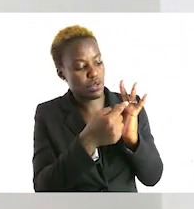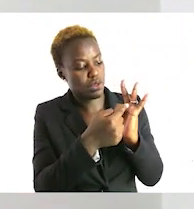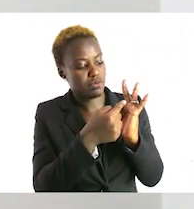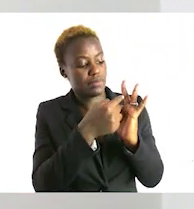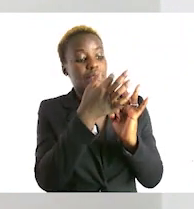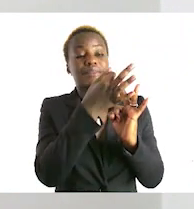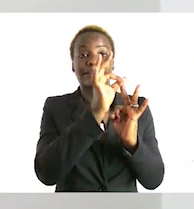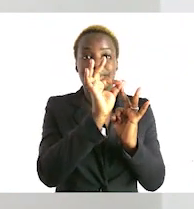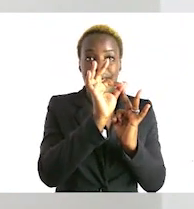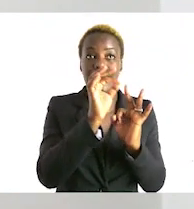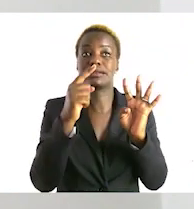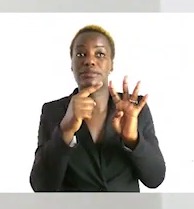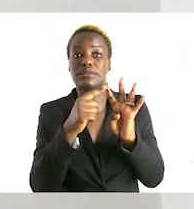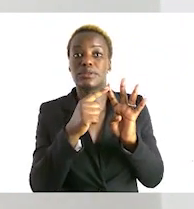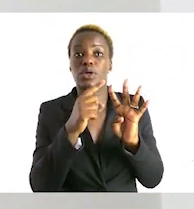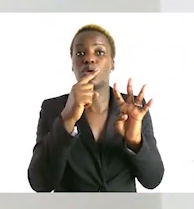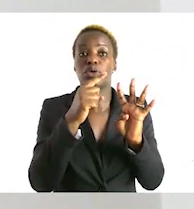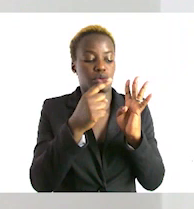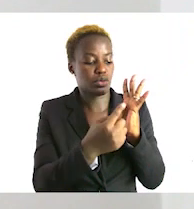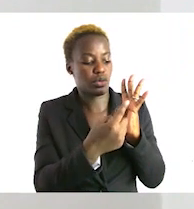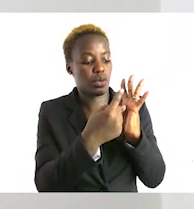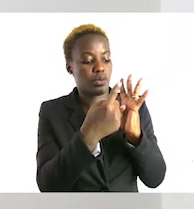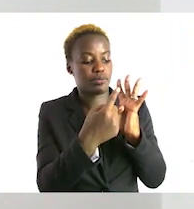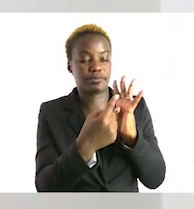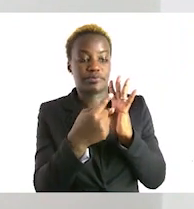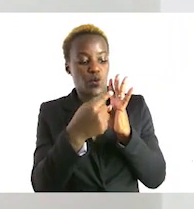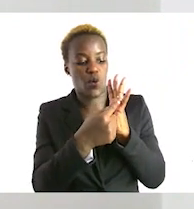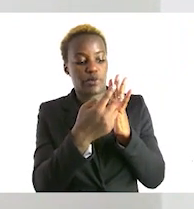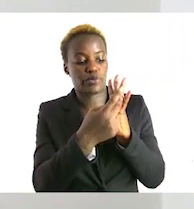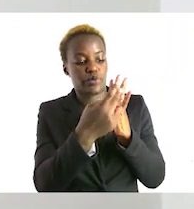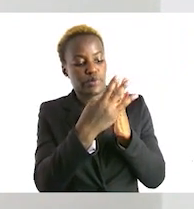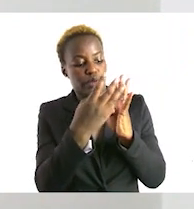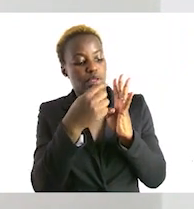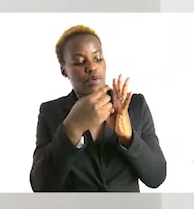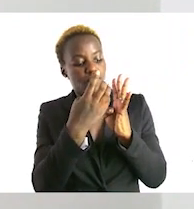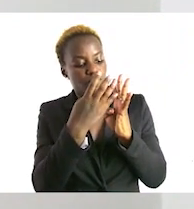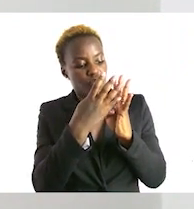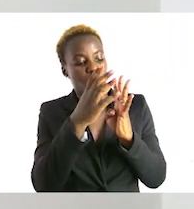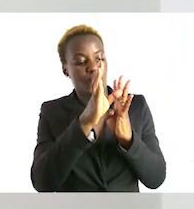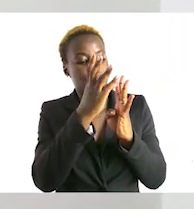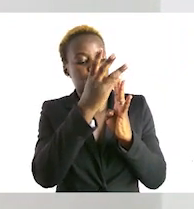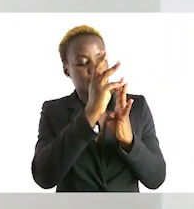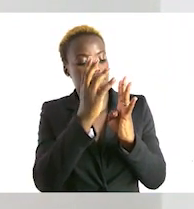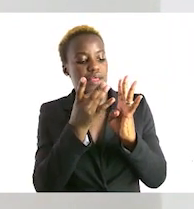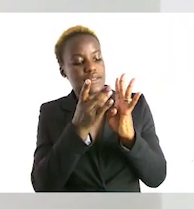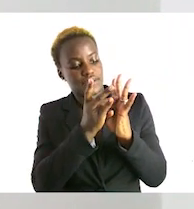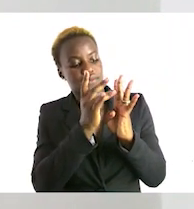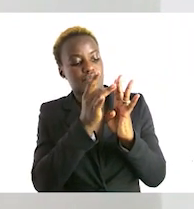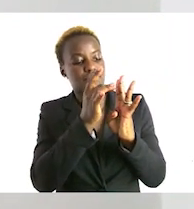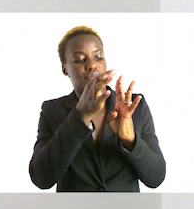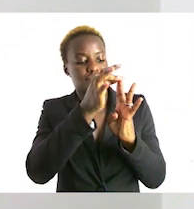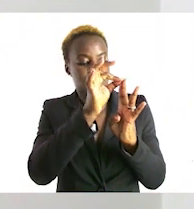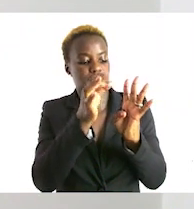times three then we count then we count one two three four five six seven